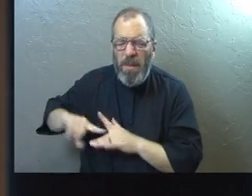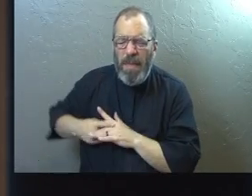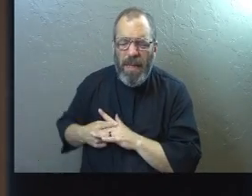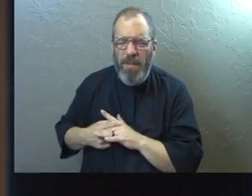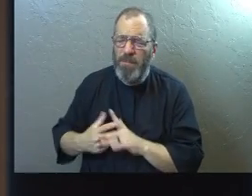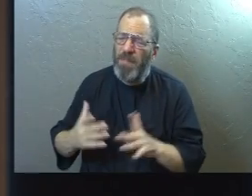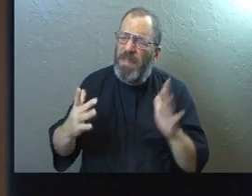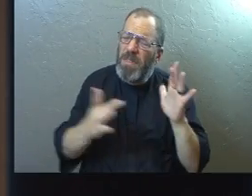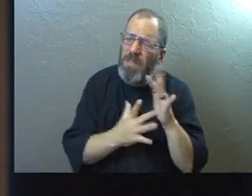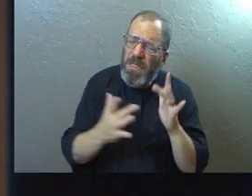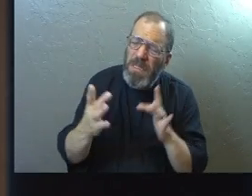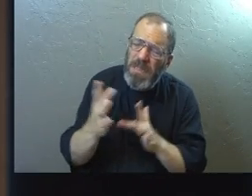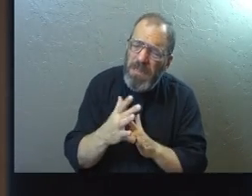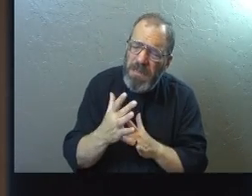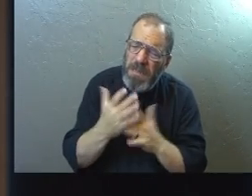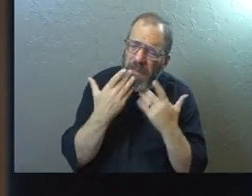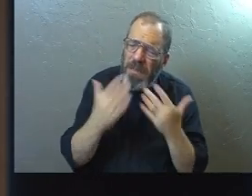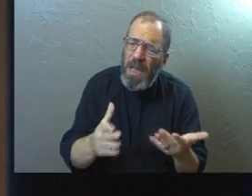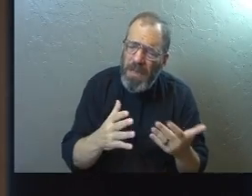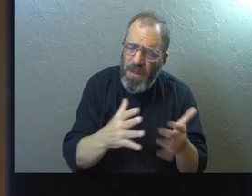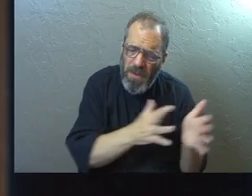Jesus thank you for shedding your blood.